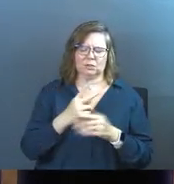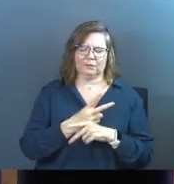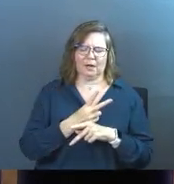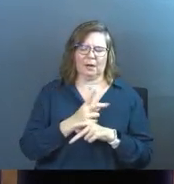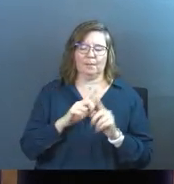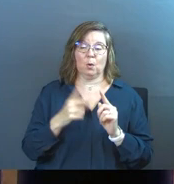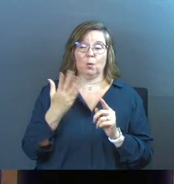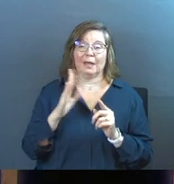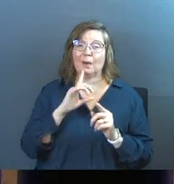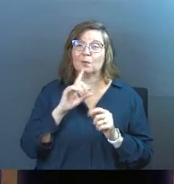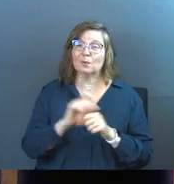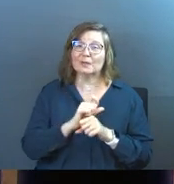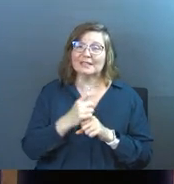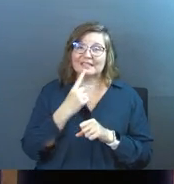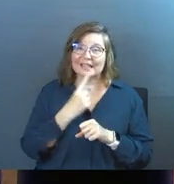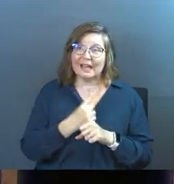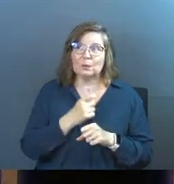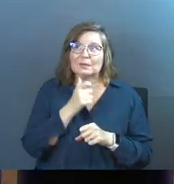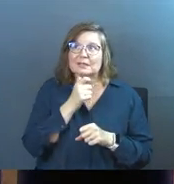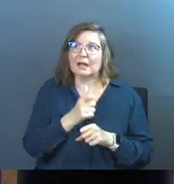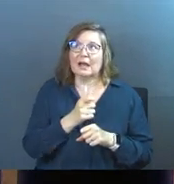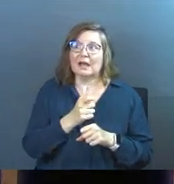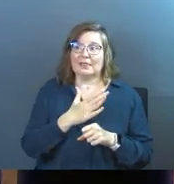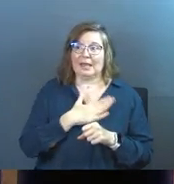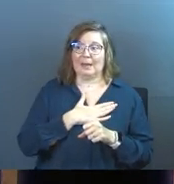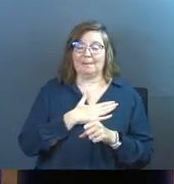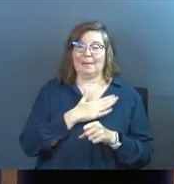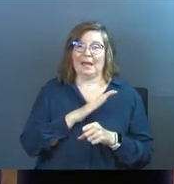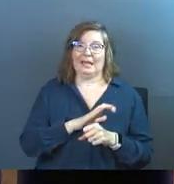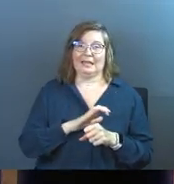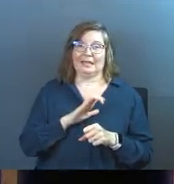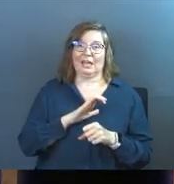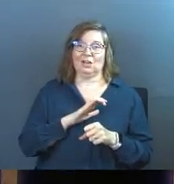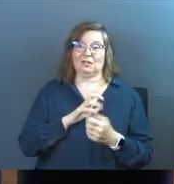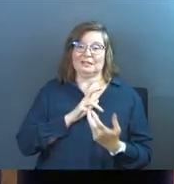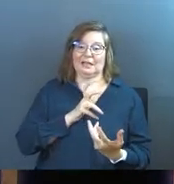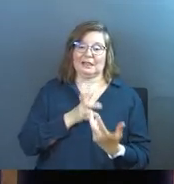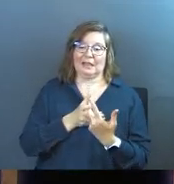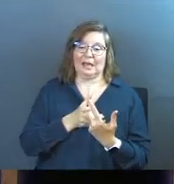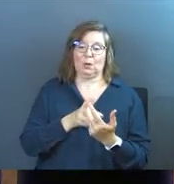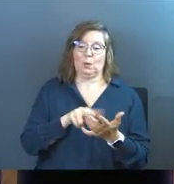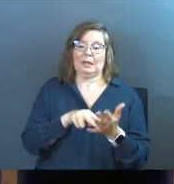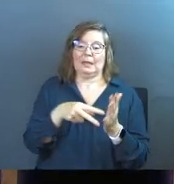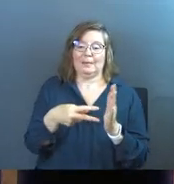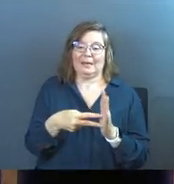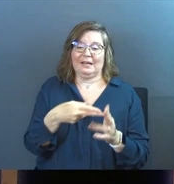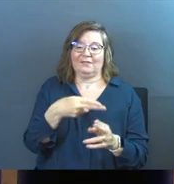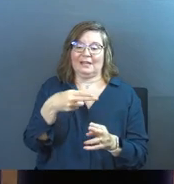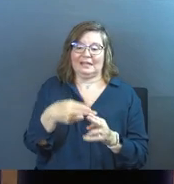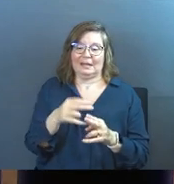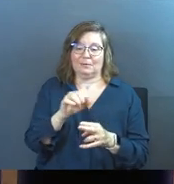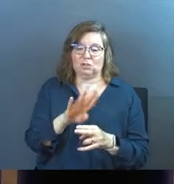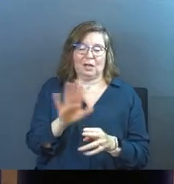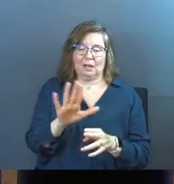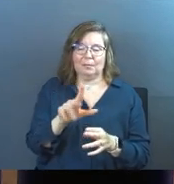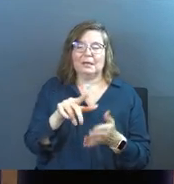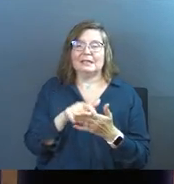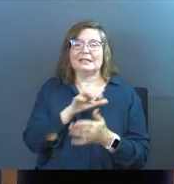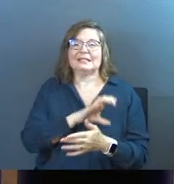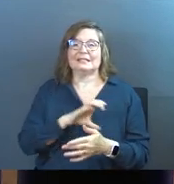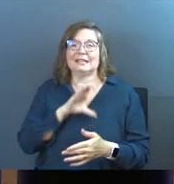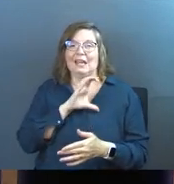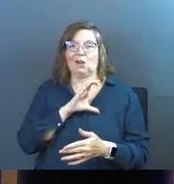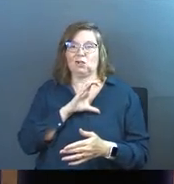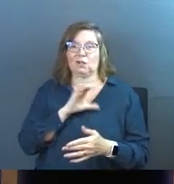trying to figure that out. But what God was saying was not that, that, that my character is in alignment with the, the meaning of the name Jacob. It's that it was his